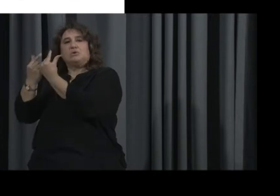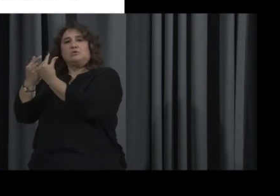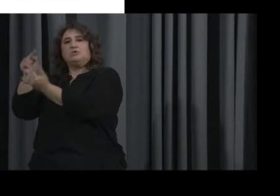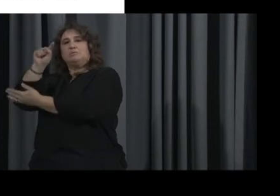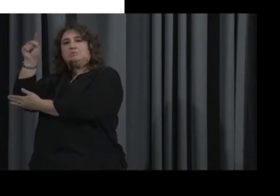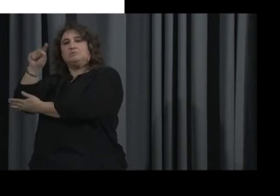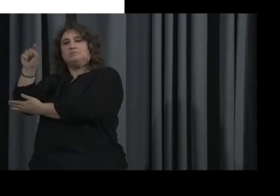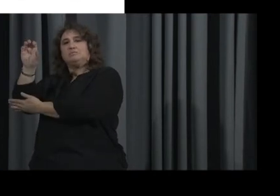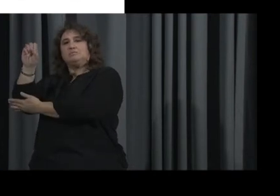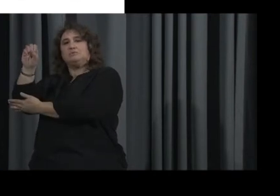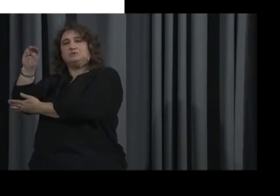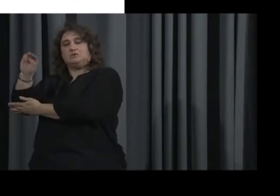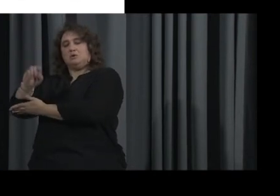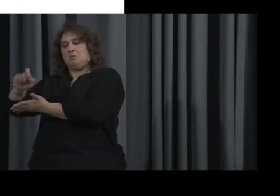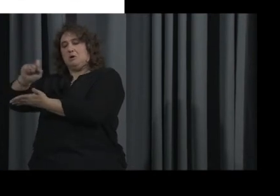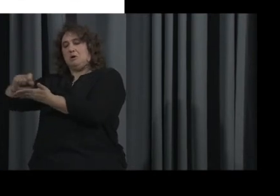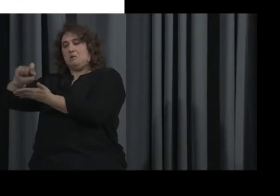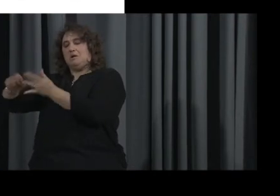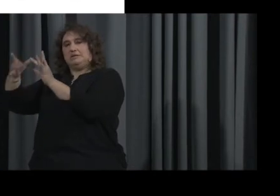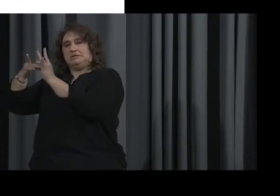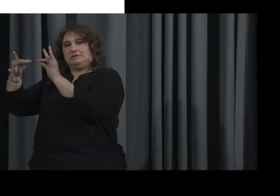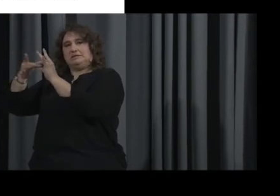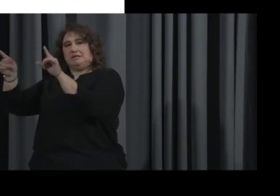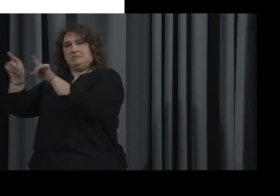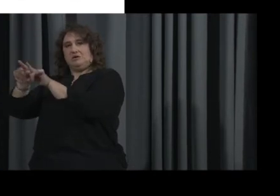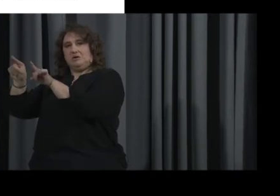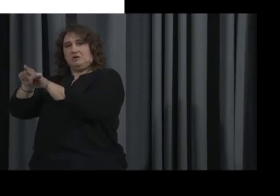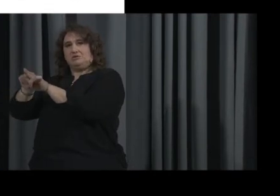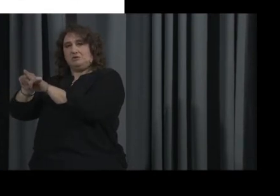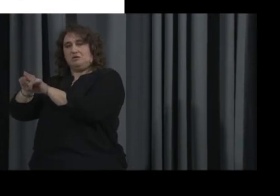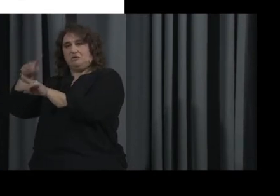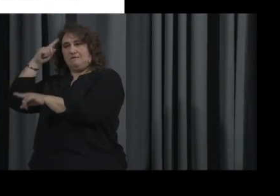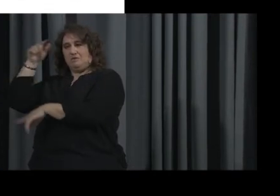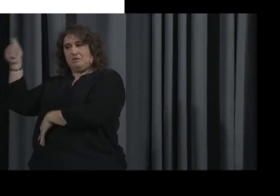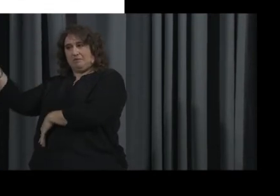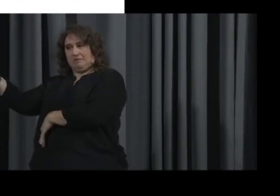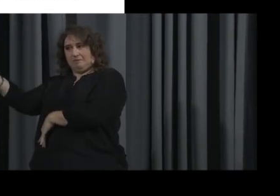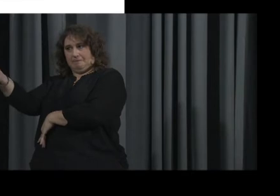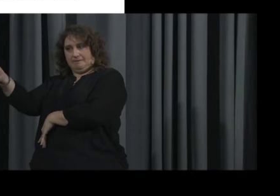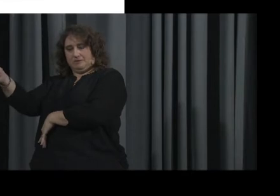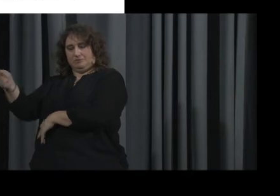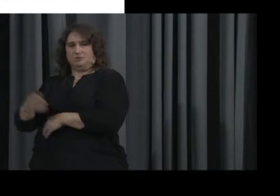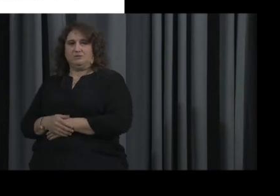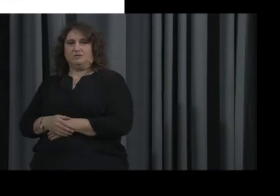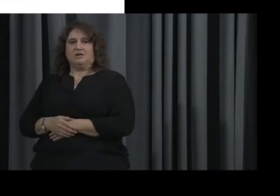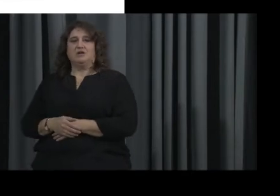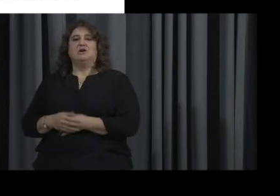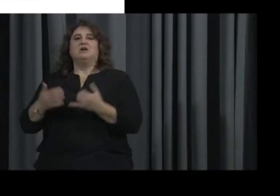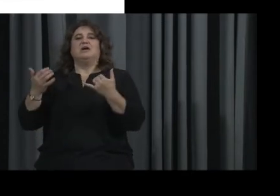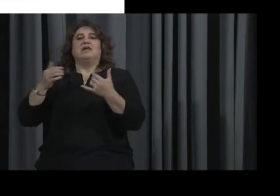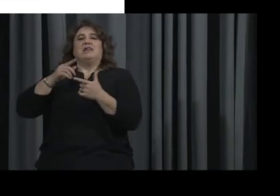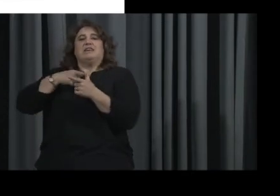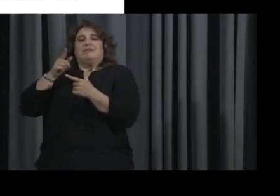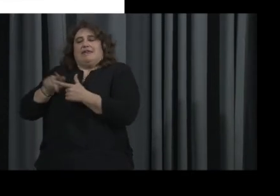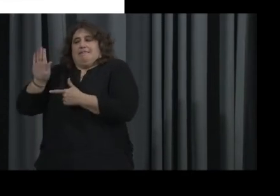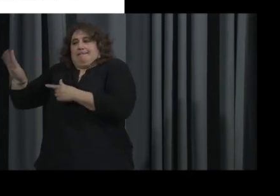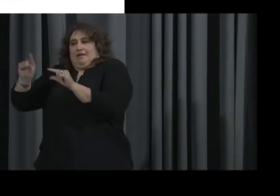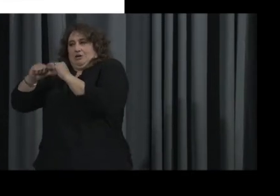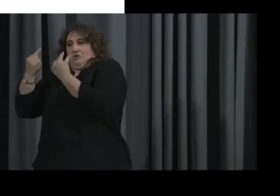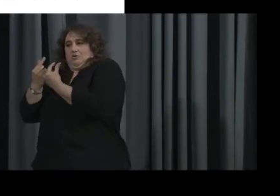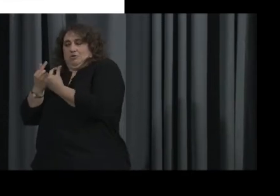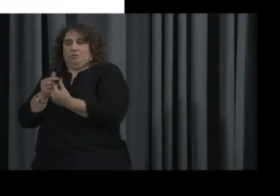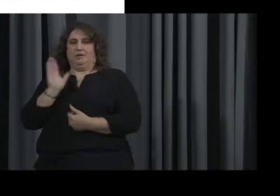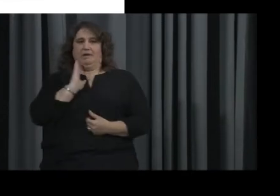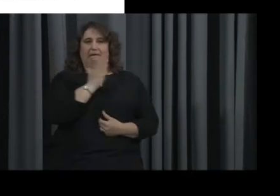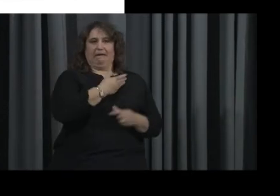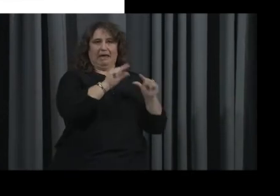created their own statement, their statements, they combine them and then they gave them to us. so we're going to have their own